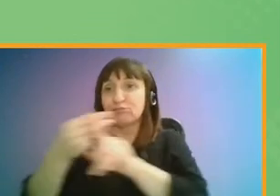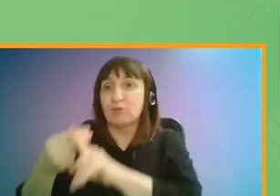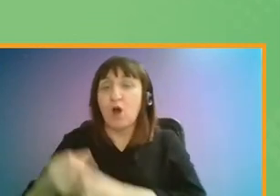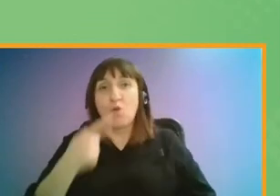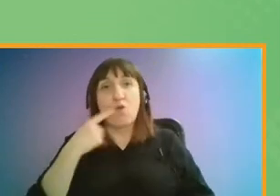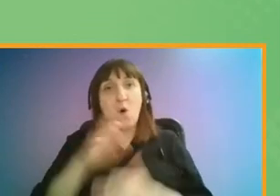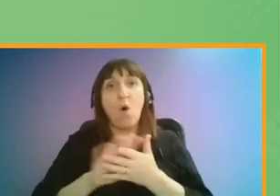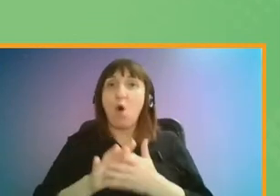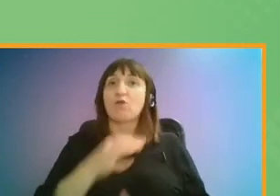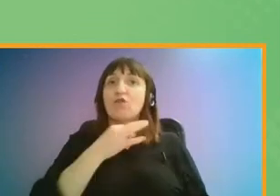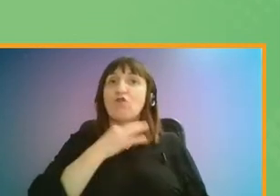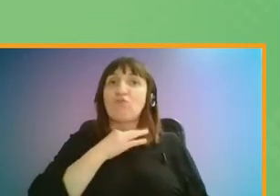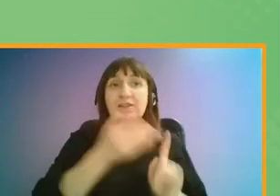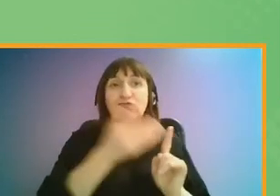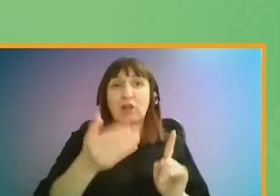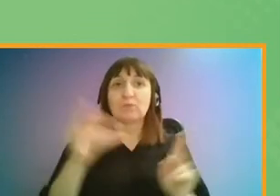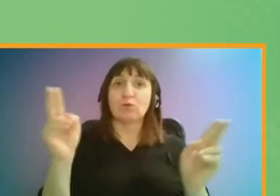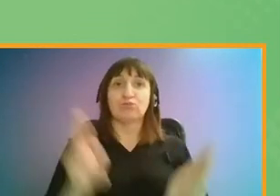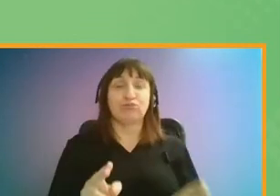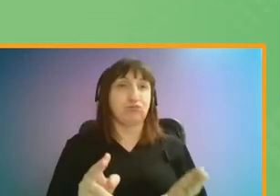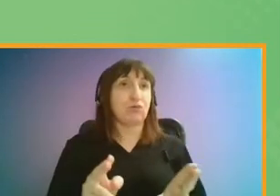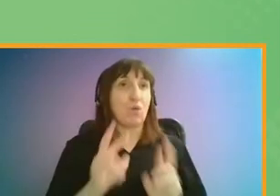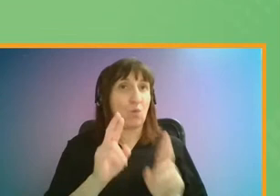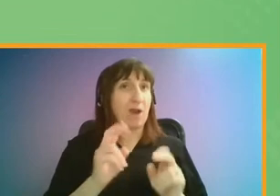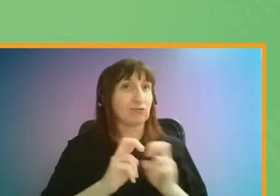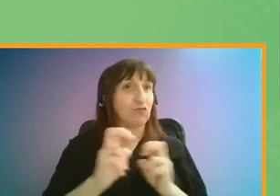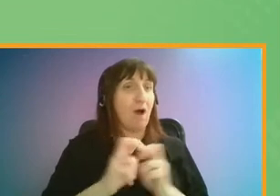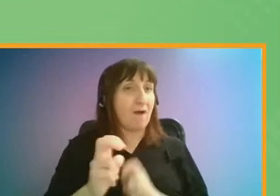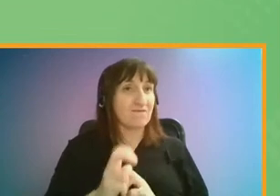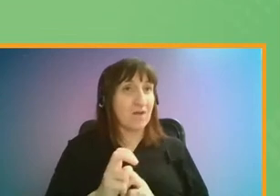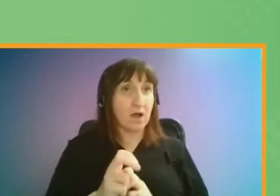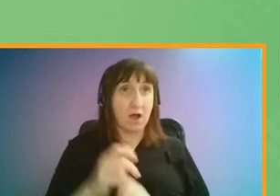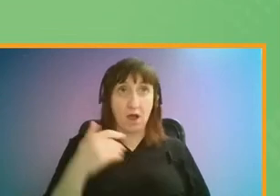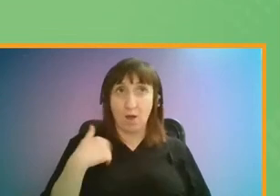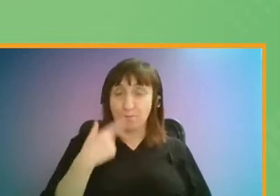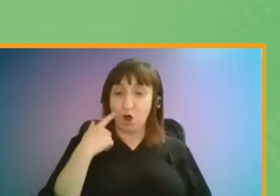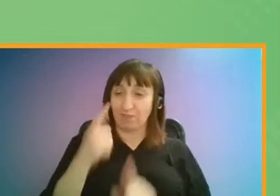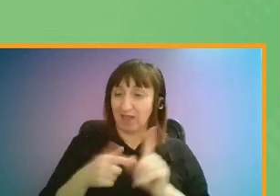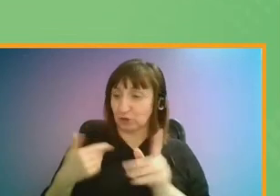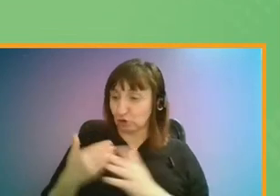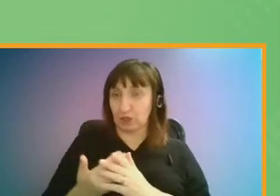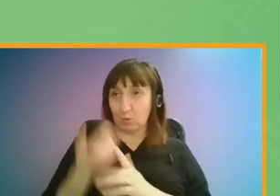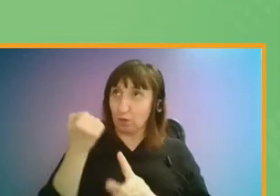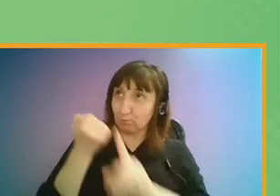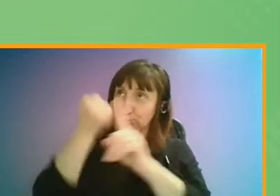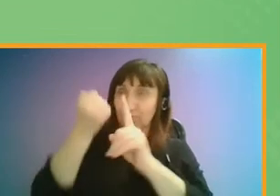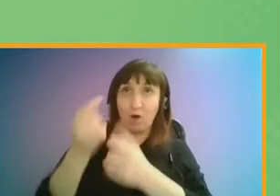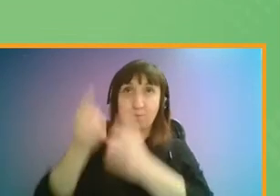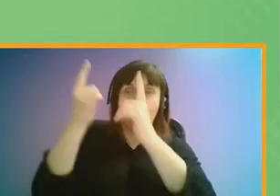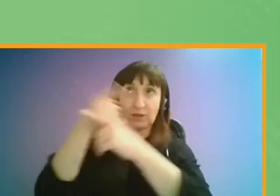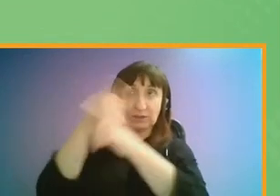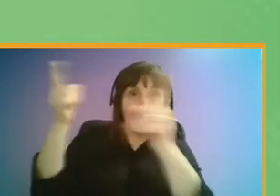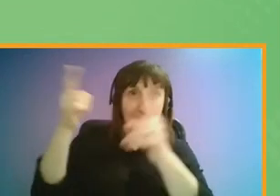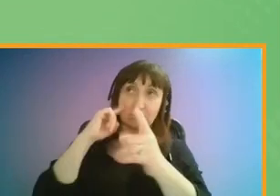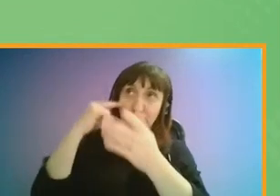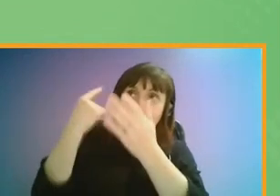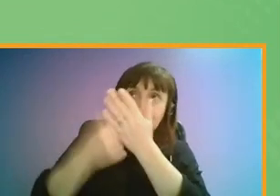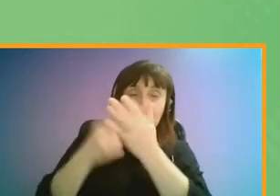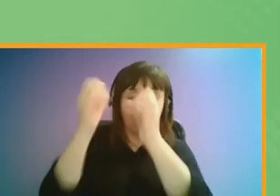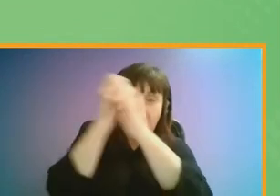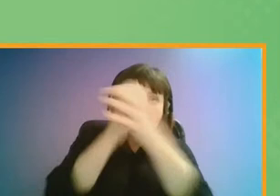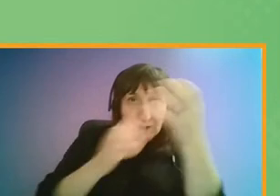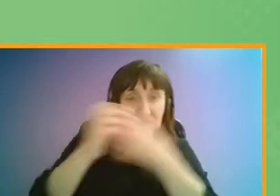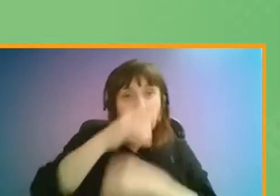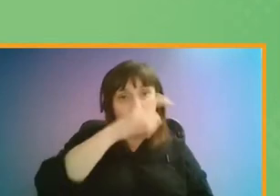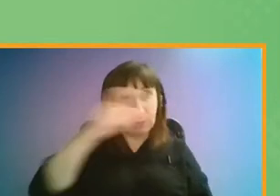transmission when travelling will be reduced. However, we think the past year should be a wake-up call for transport policy makers to do more to understand the views and